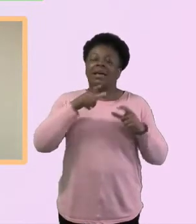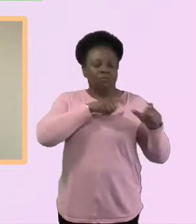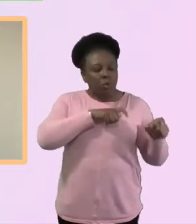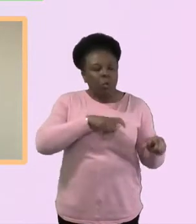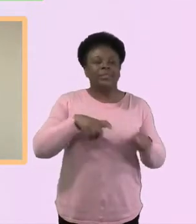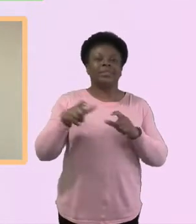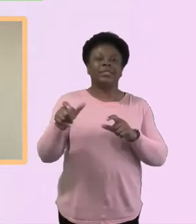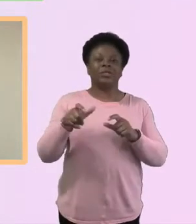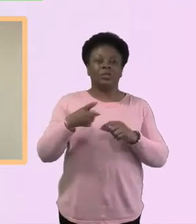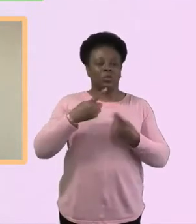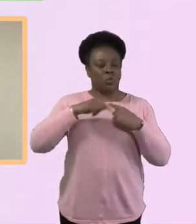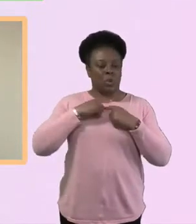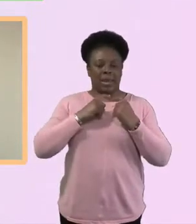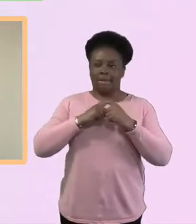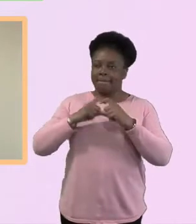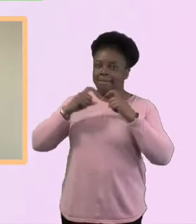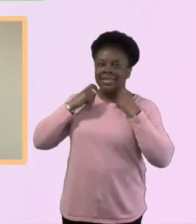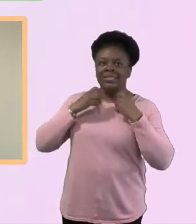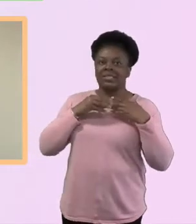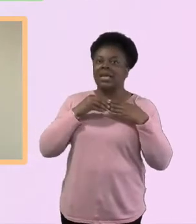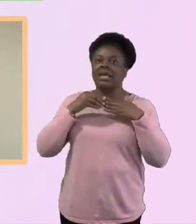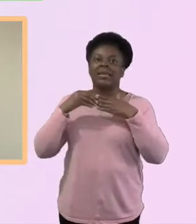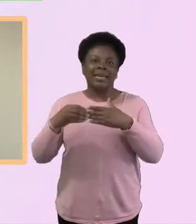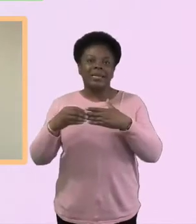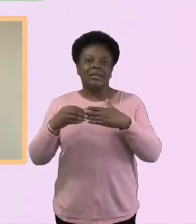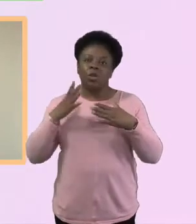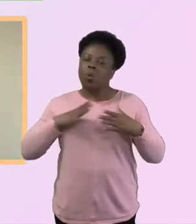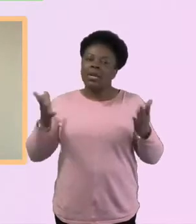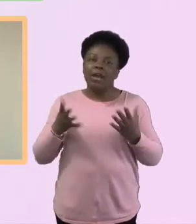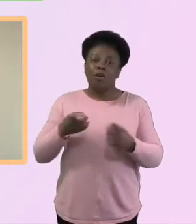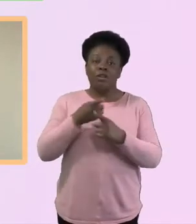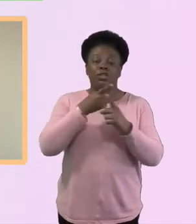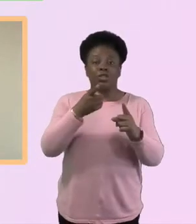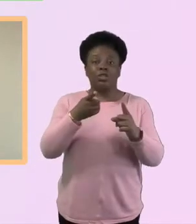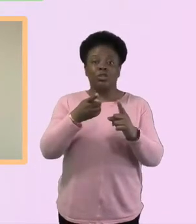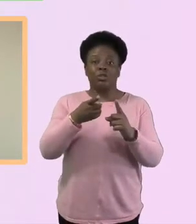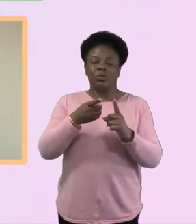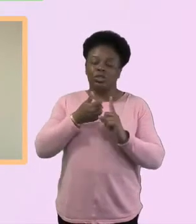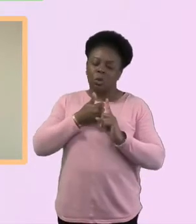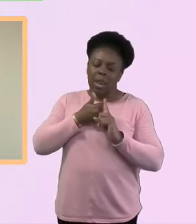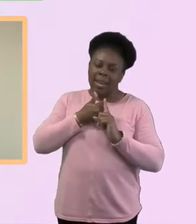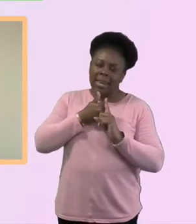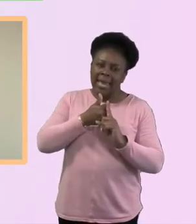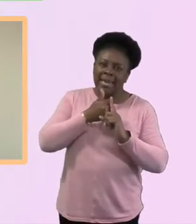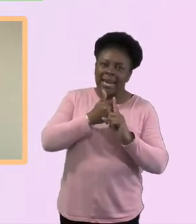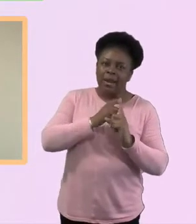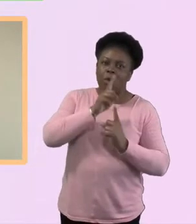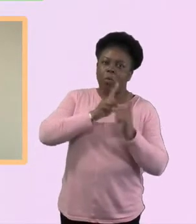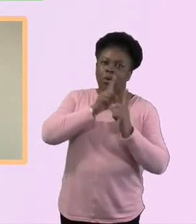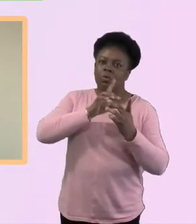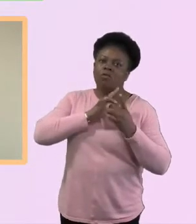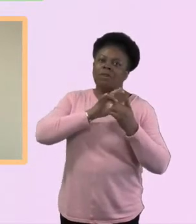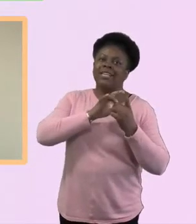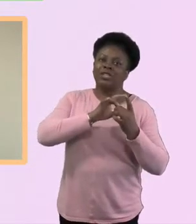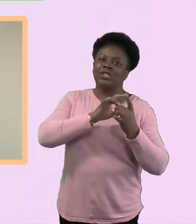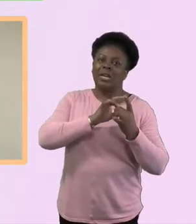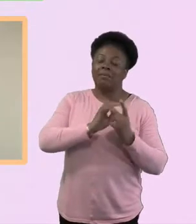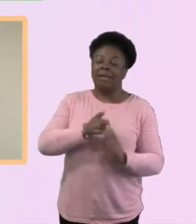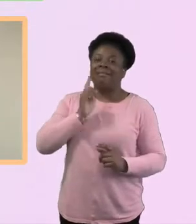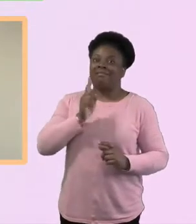leaders, it is that leaning into relationships with that one-on-one, I think off the bat, that really connected with me.